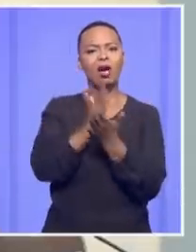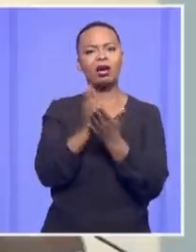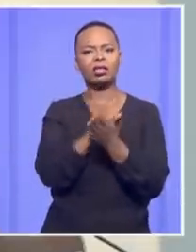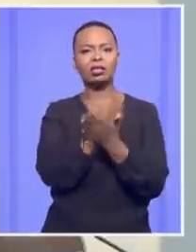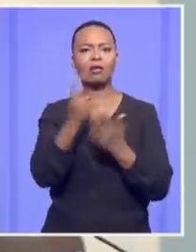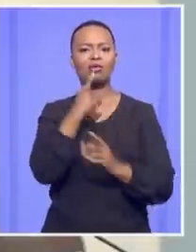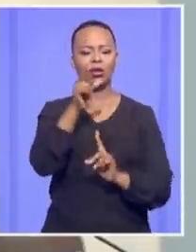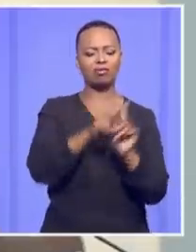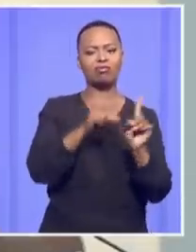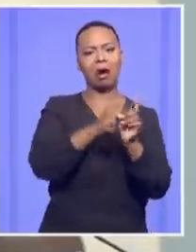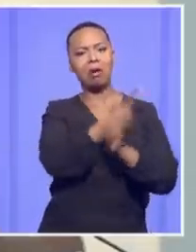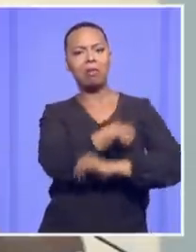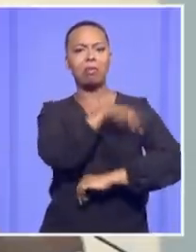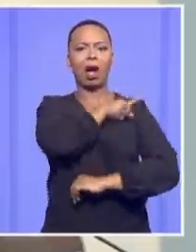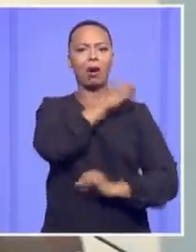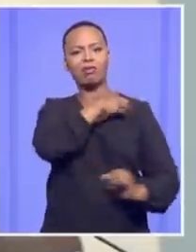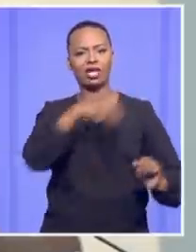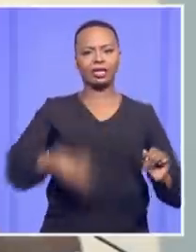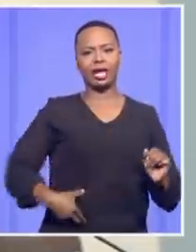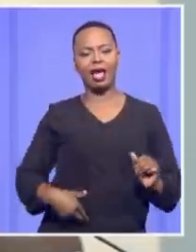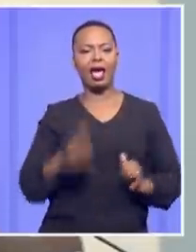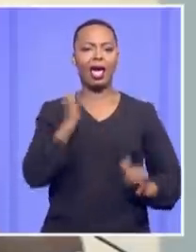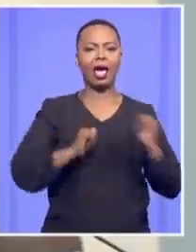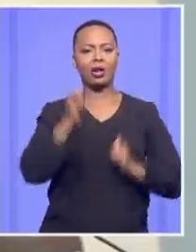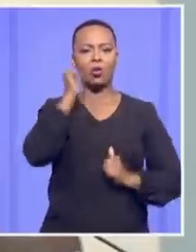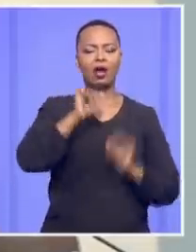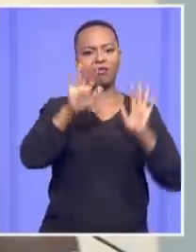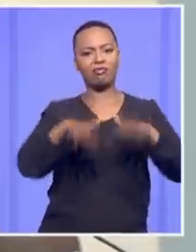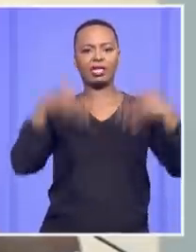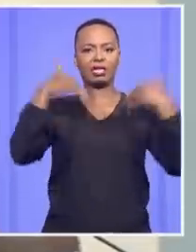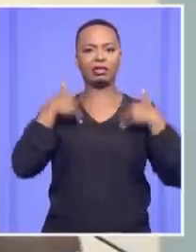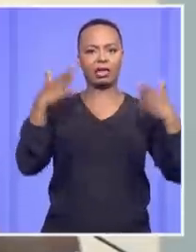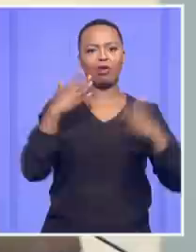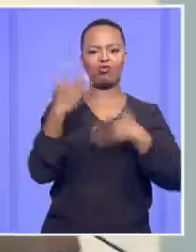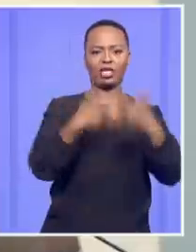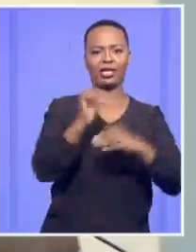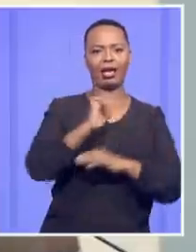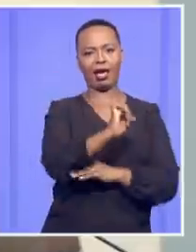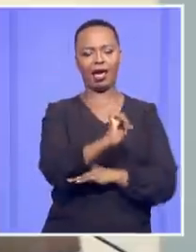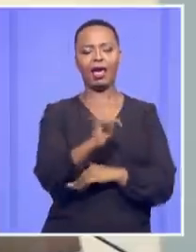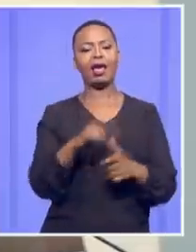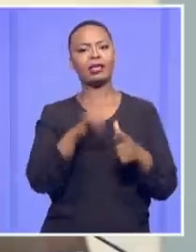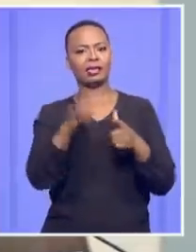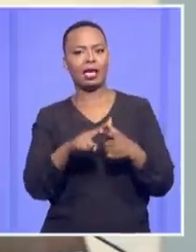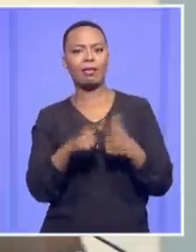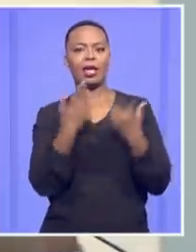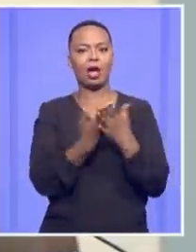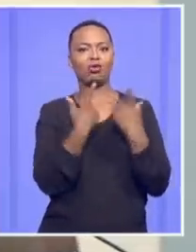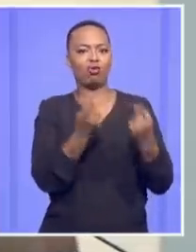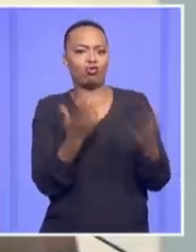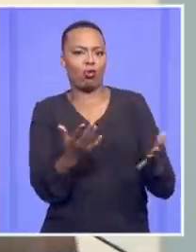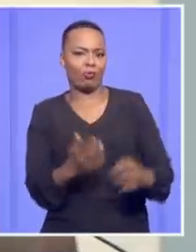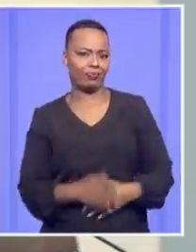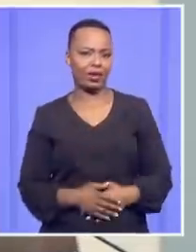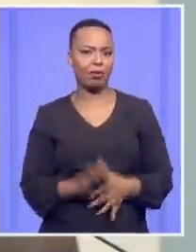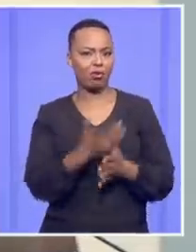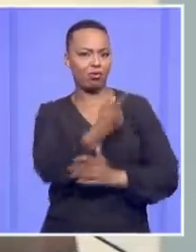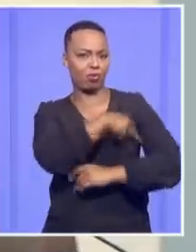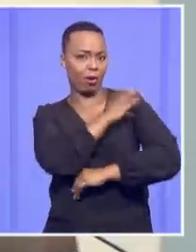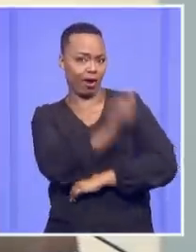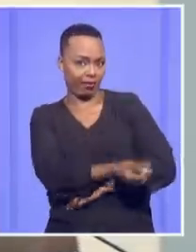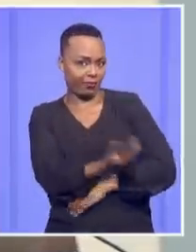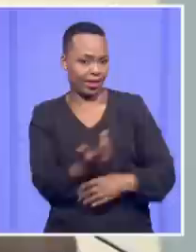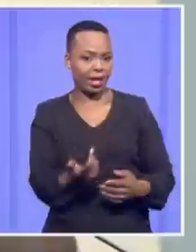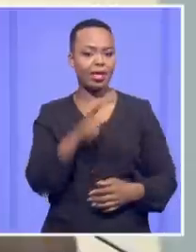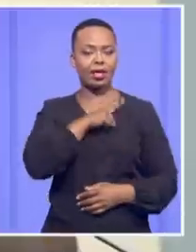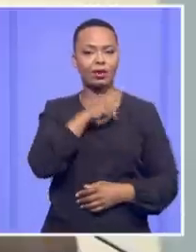President's power, and he can only act when Parliament has started its own proceedings, and he can only do that. And so that is why I say, and Justice